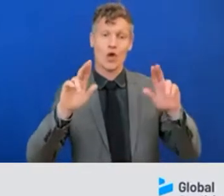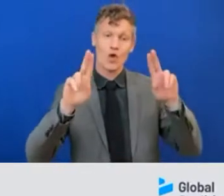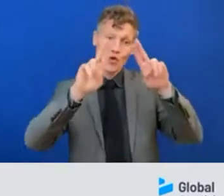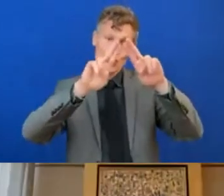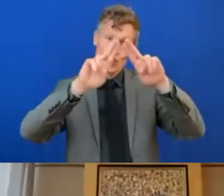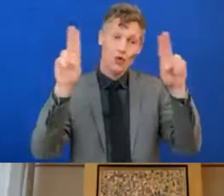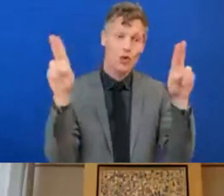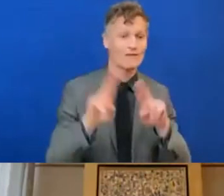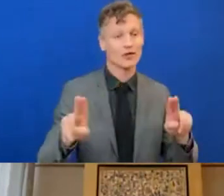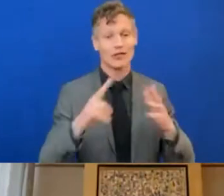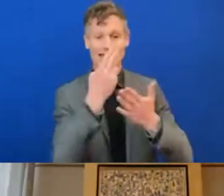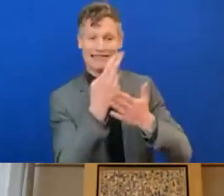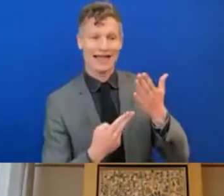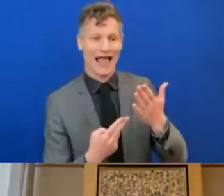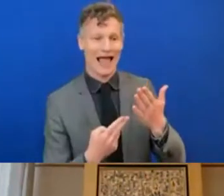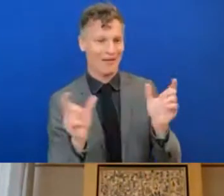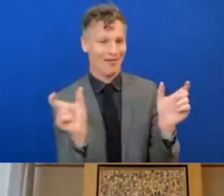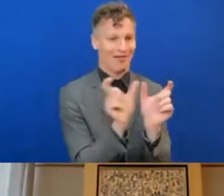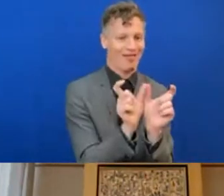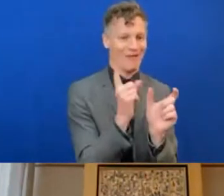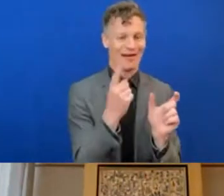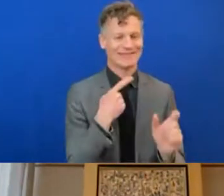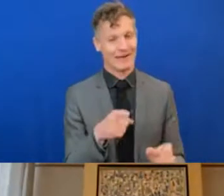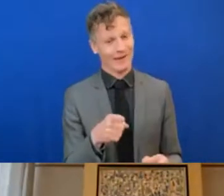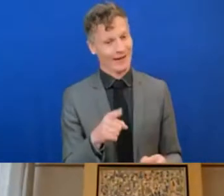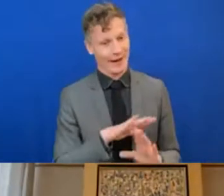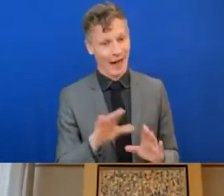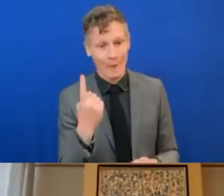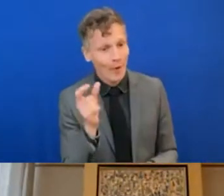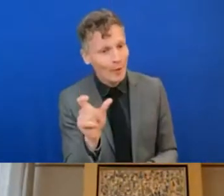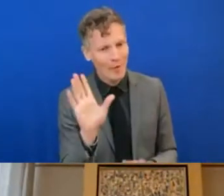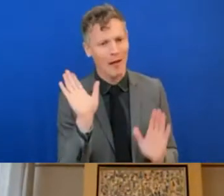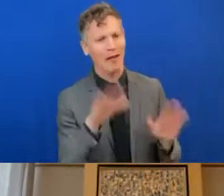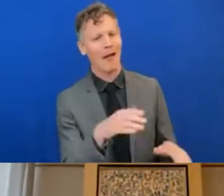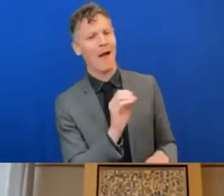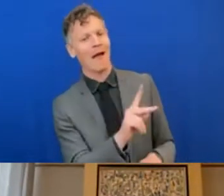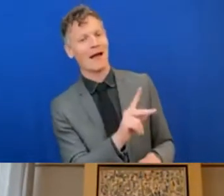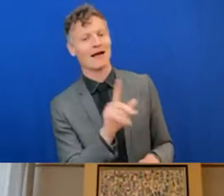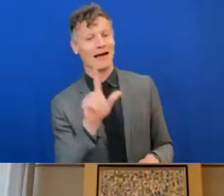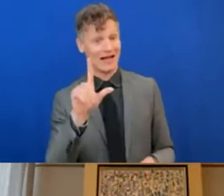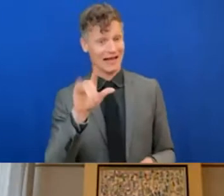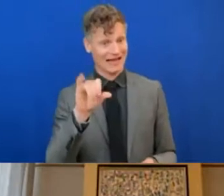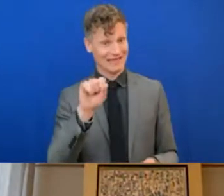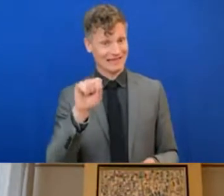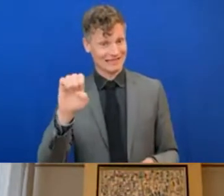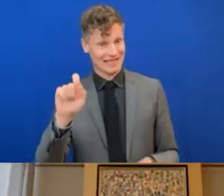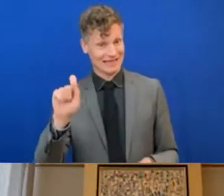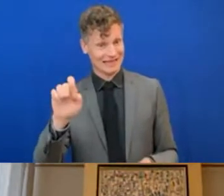That's cheating, but I think we'll allow it. And Lizette, have you gotten your mic on yet?